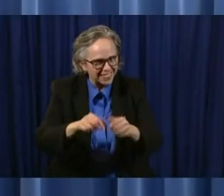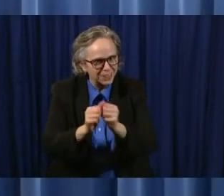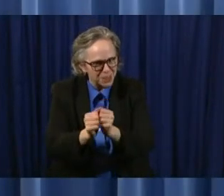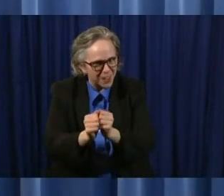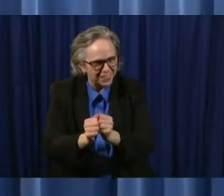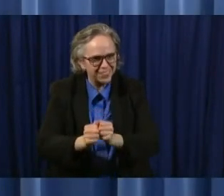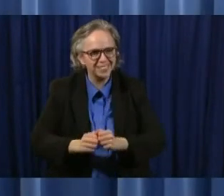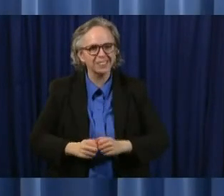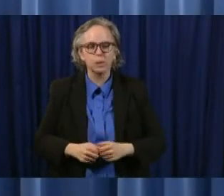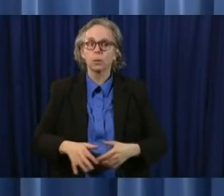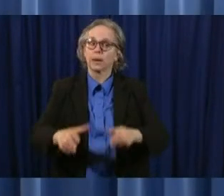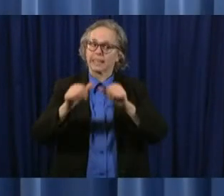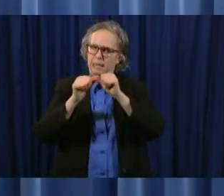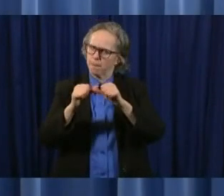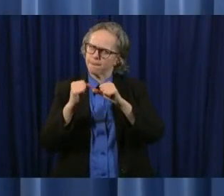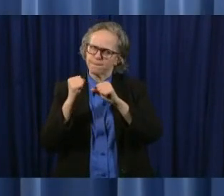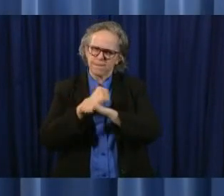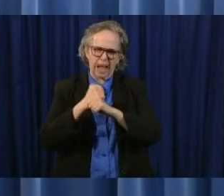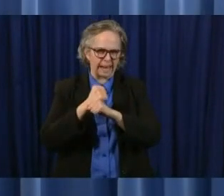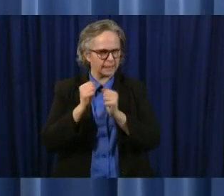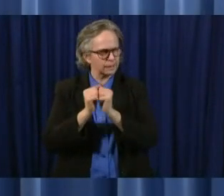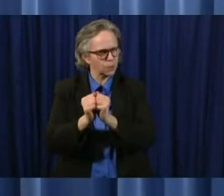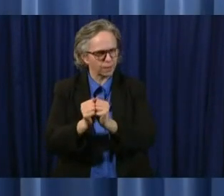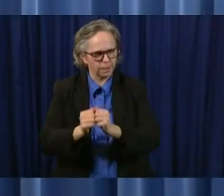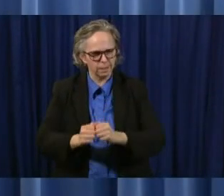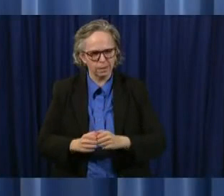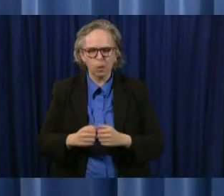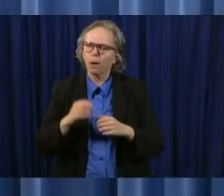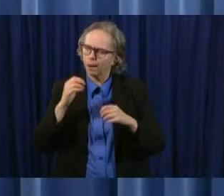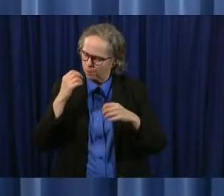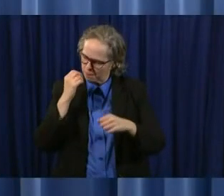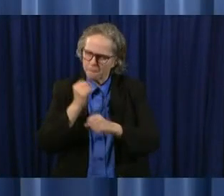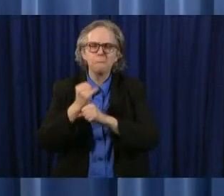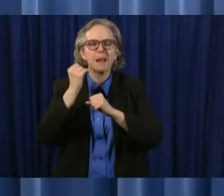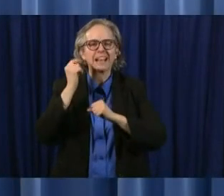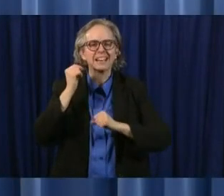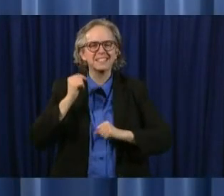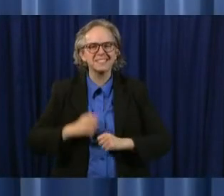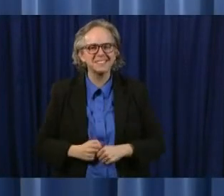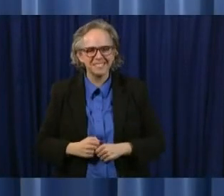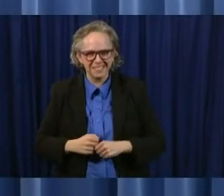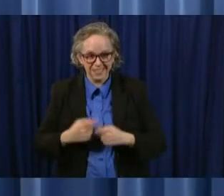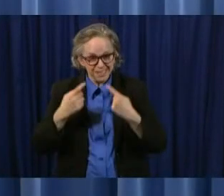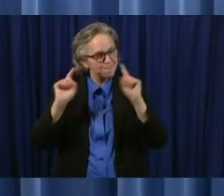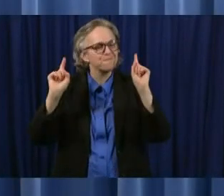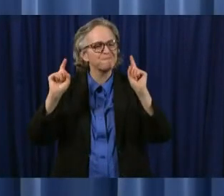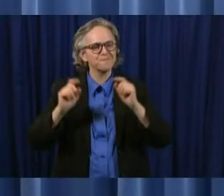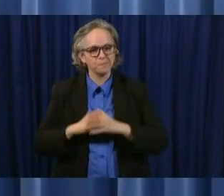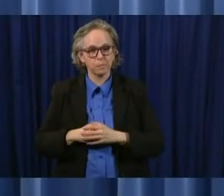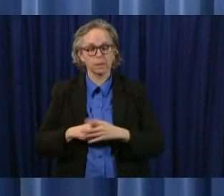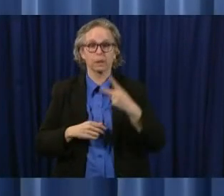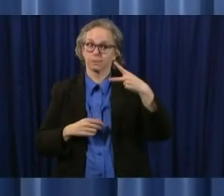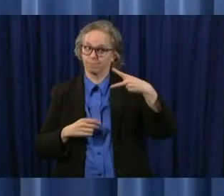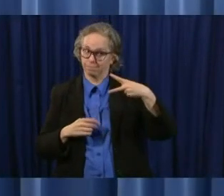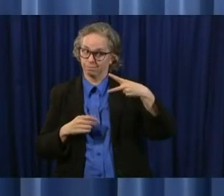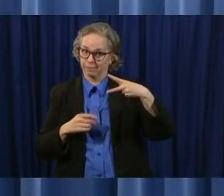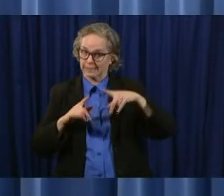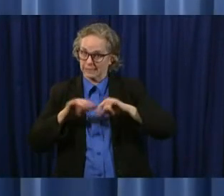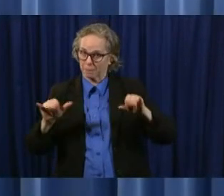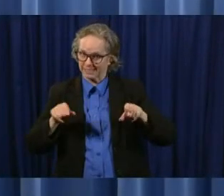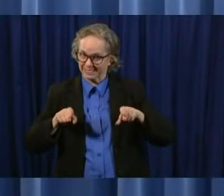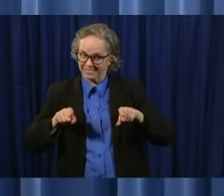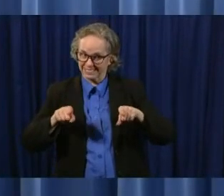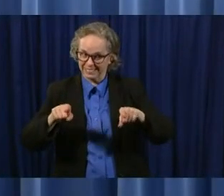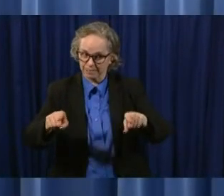and we can make it we can do two things at once we can come back we can start business